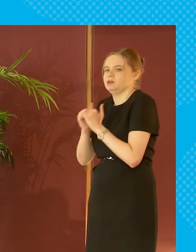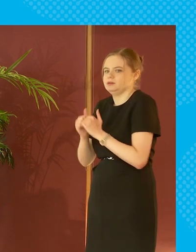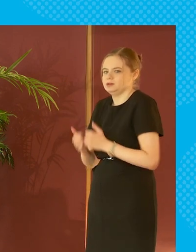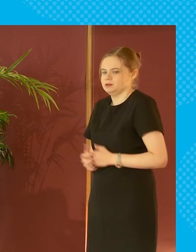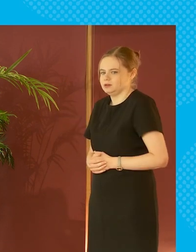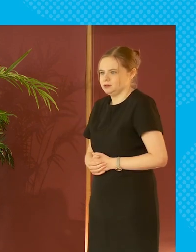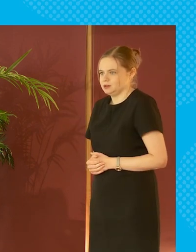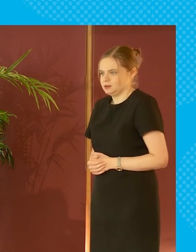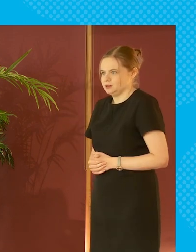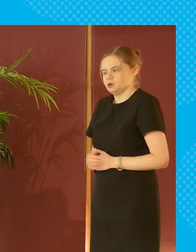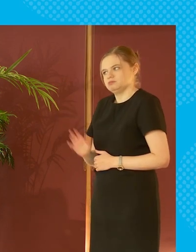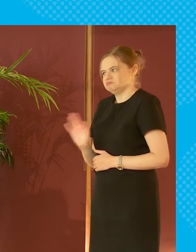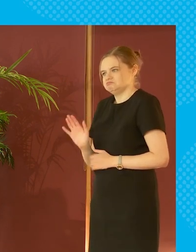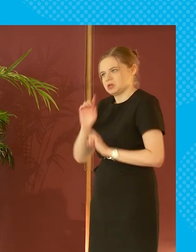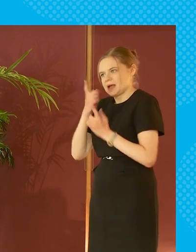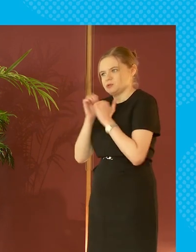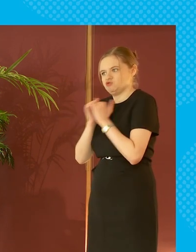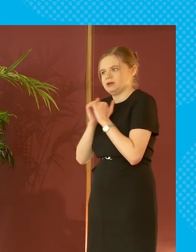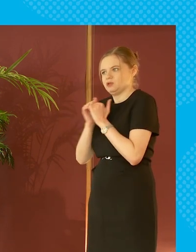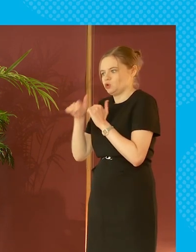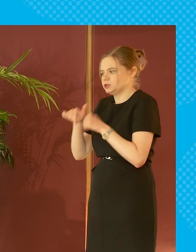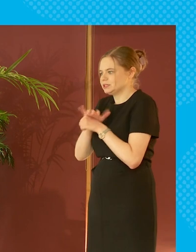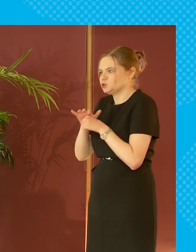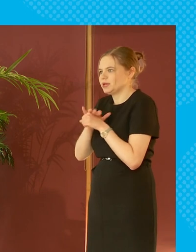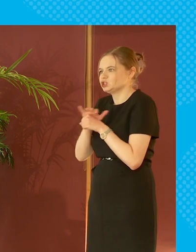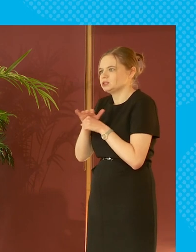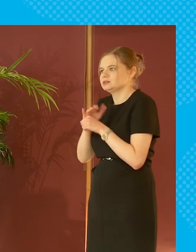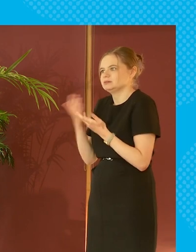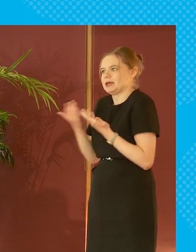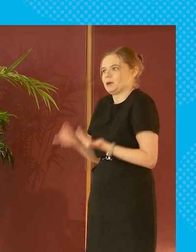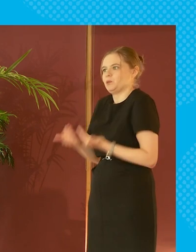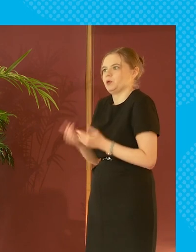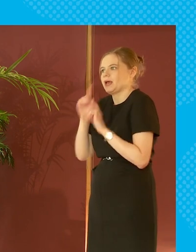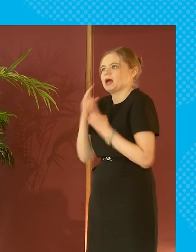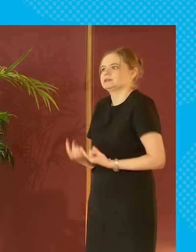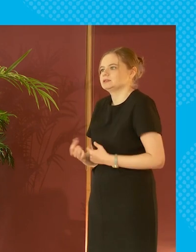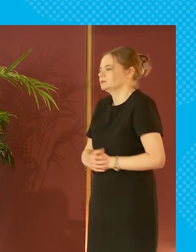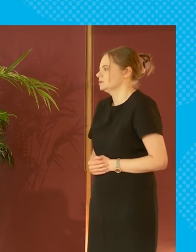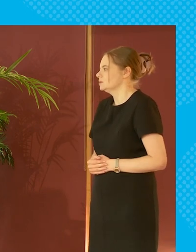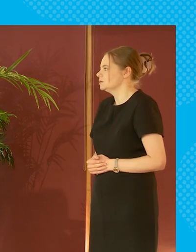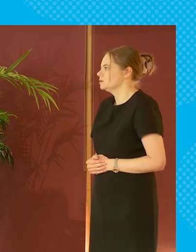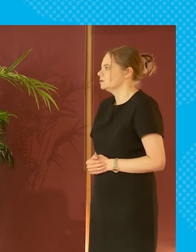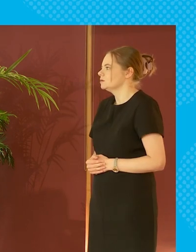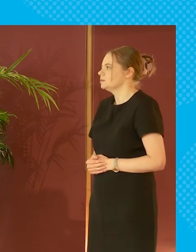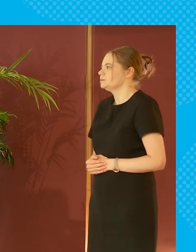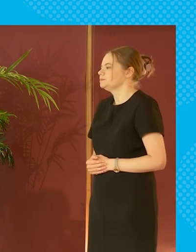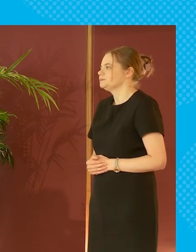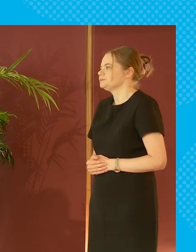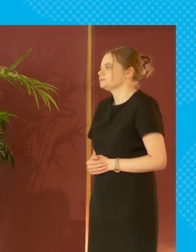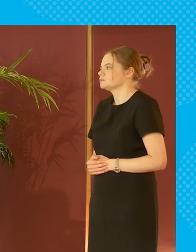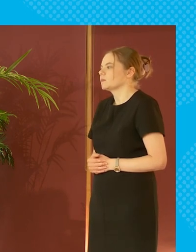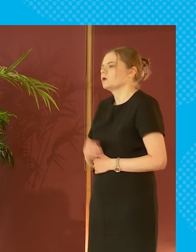no we can't be grateful for the situation which we have just now but that's not necessarily the fault of the